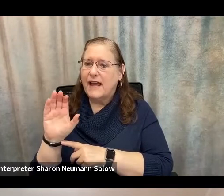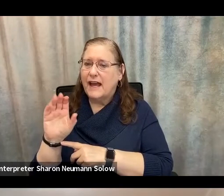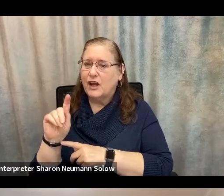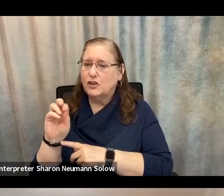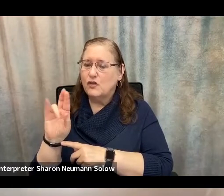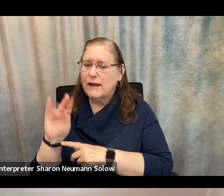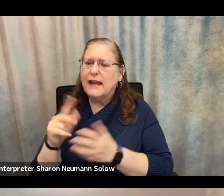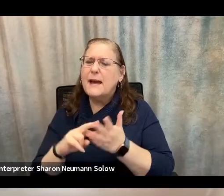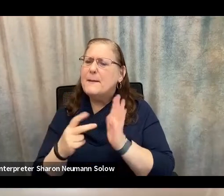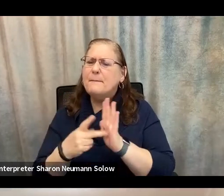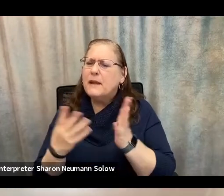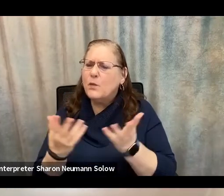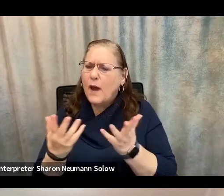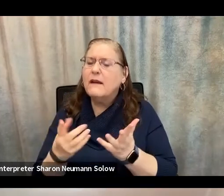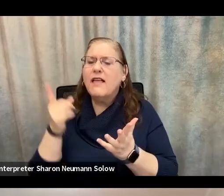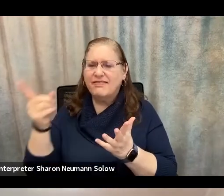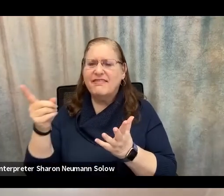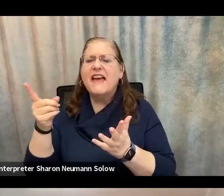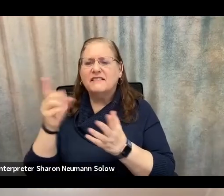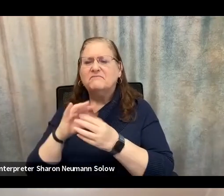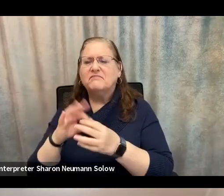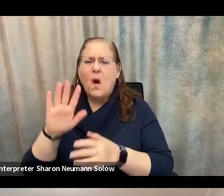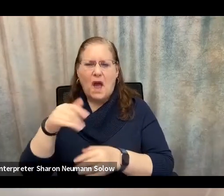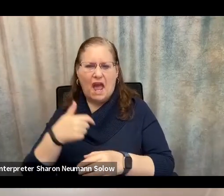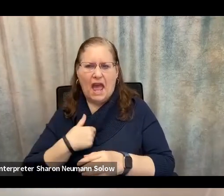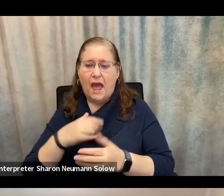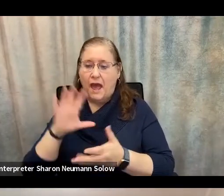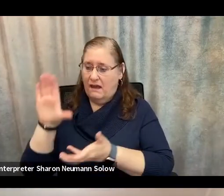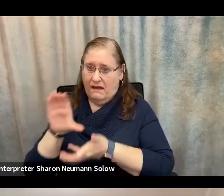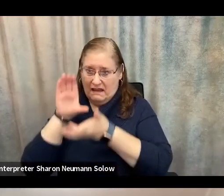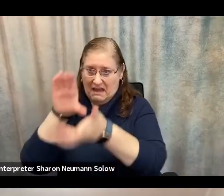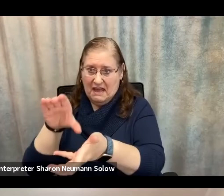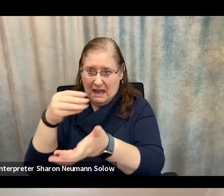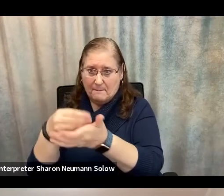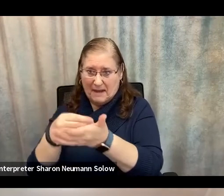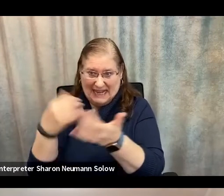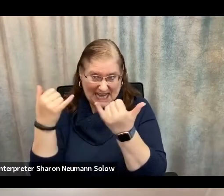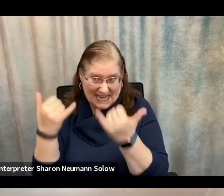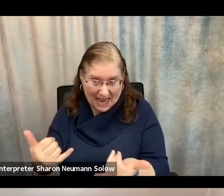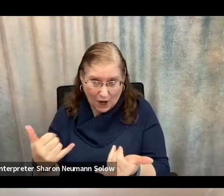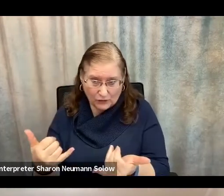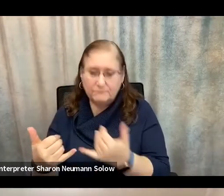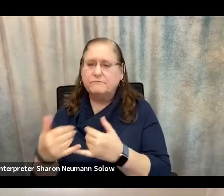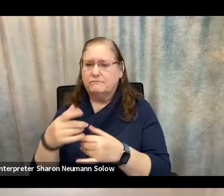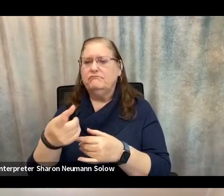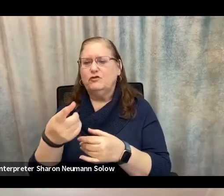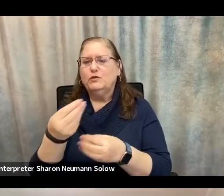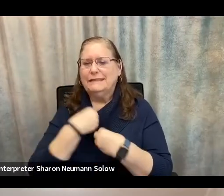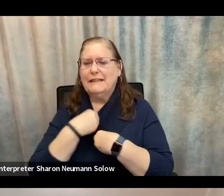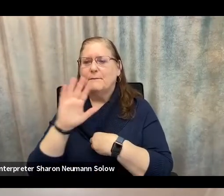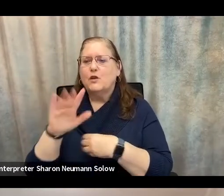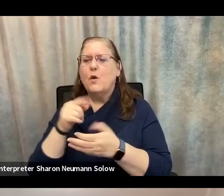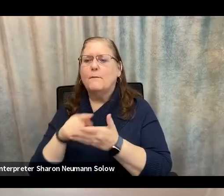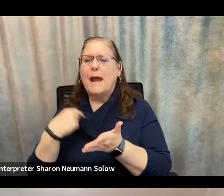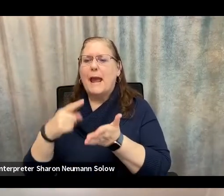say, we'll give you essentially a lump sum of money ahead of time in exchange for your future